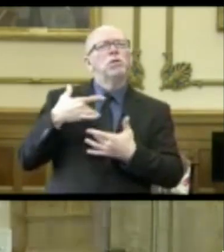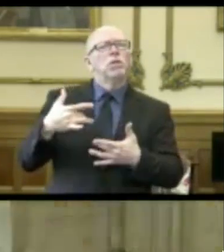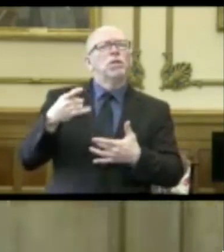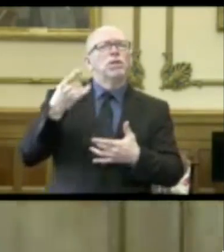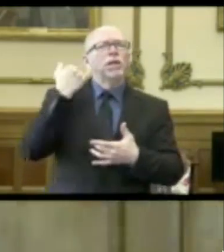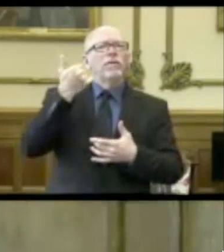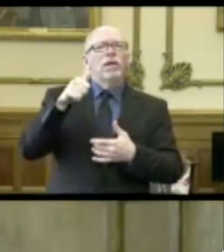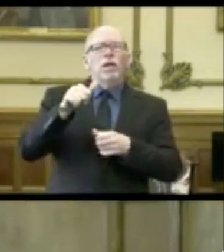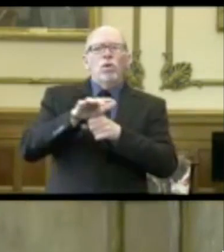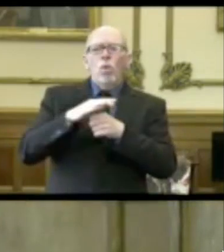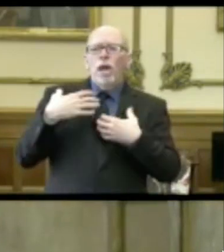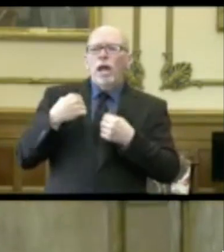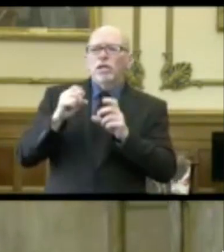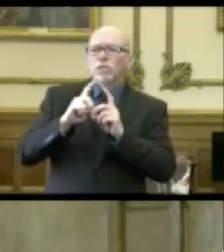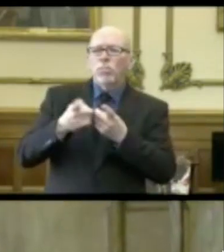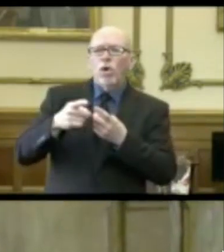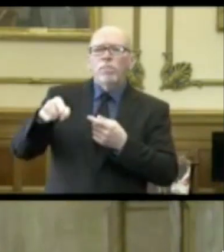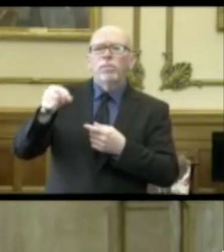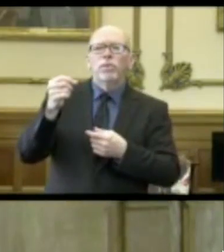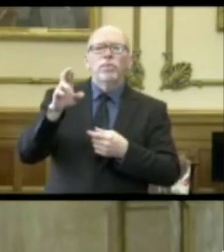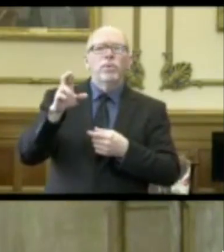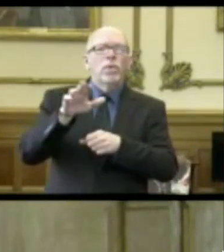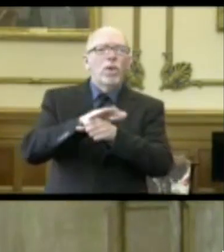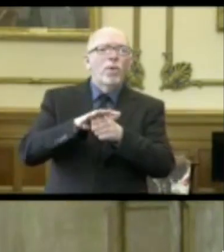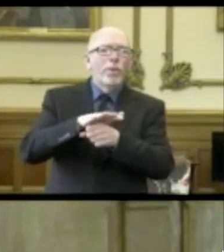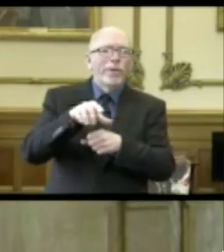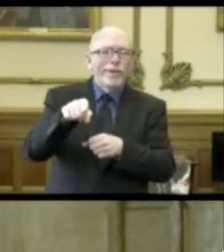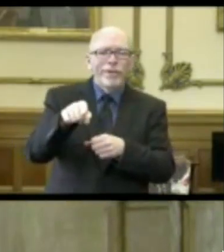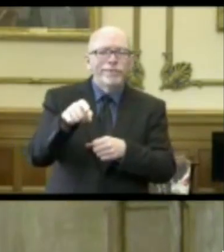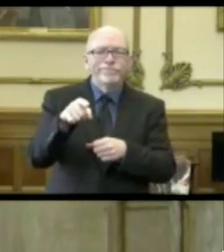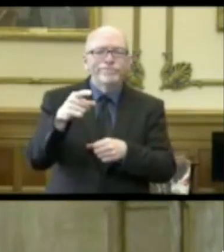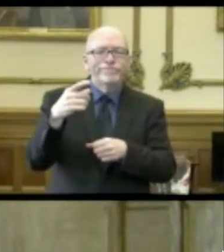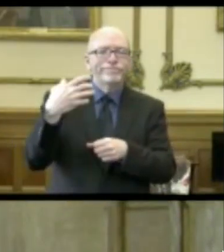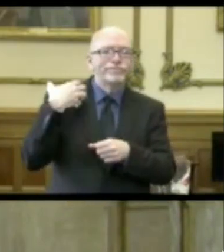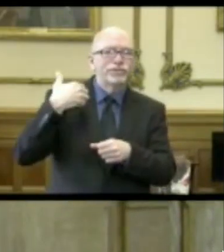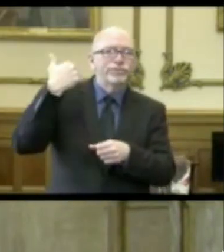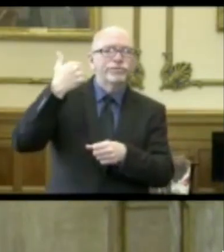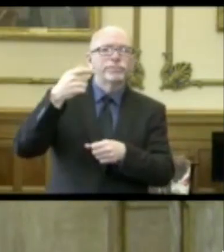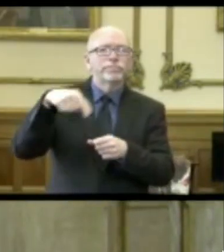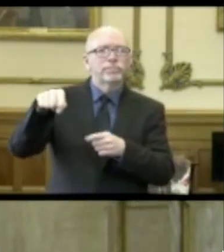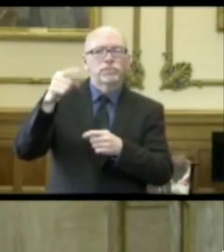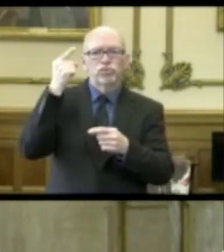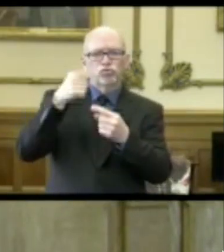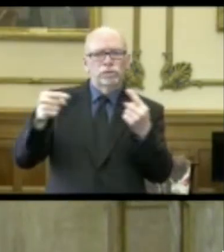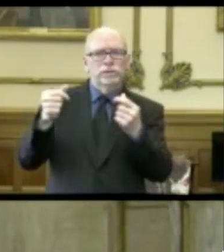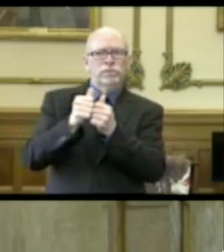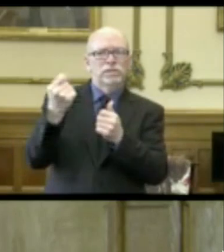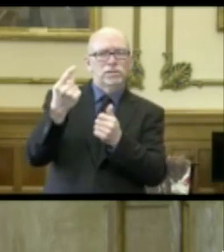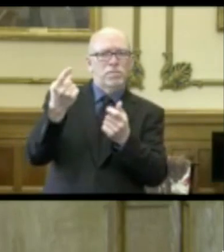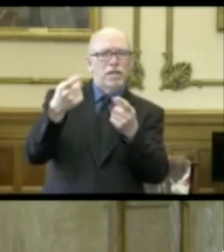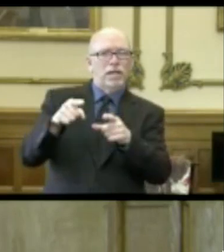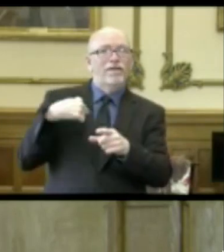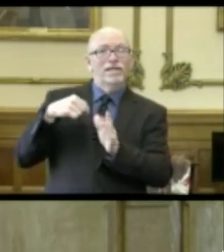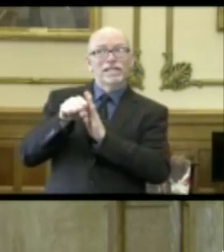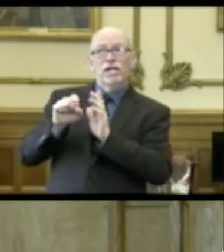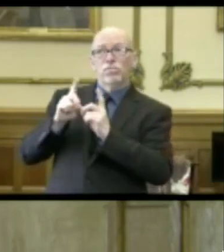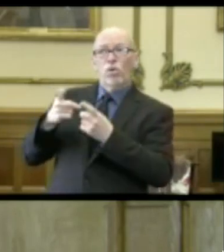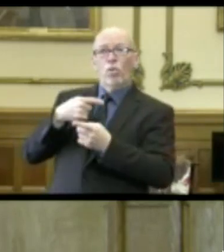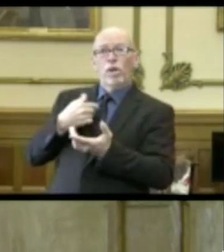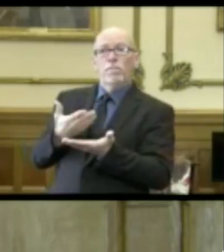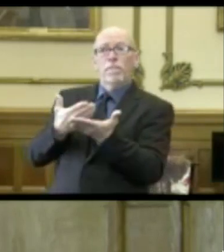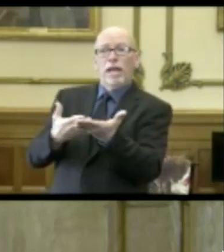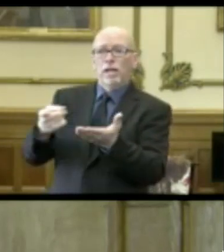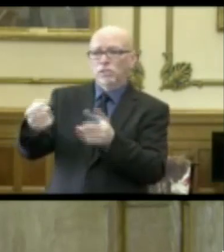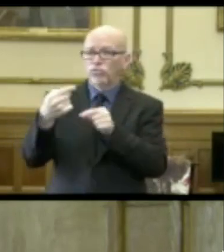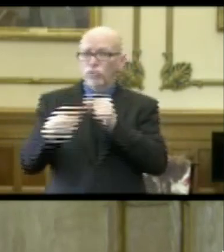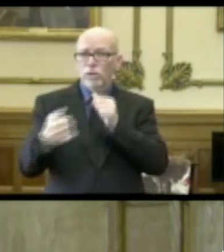a local health department or the local officials are in disagreement with something that the State Department of Health has recommended